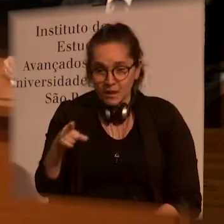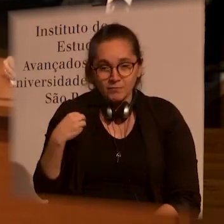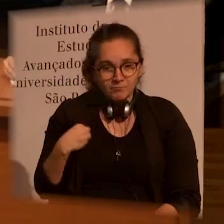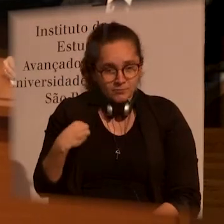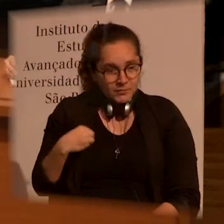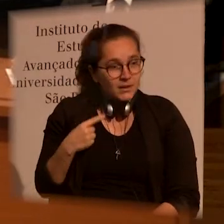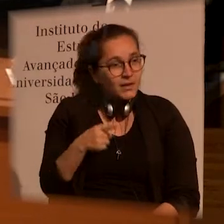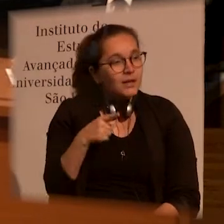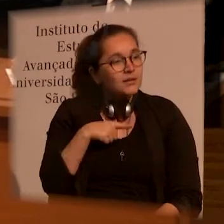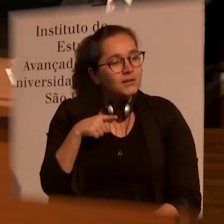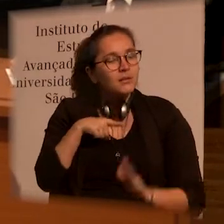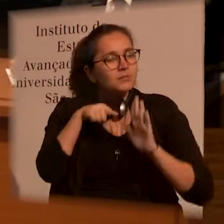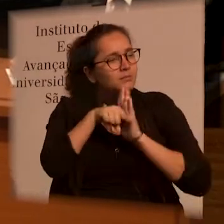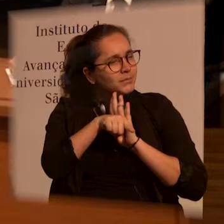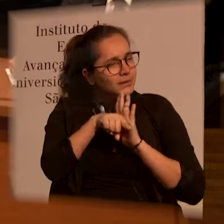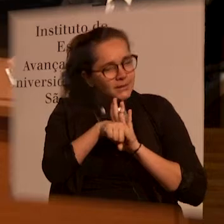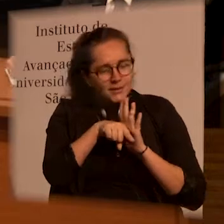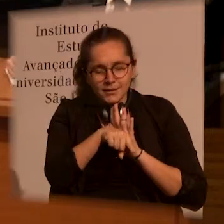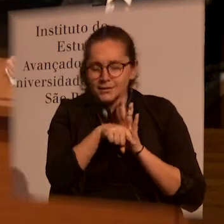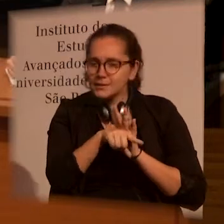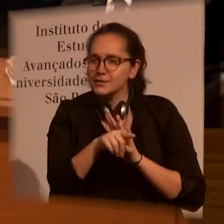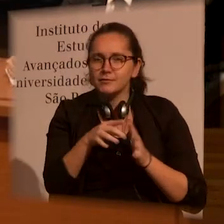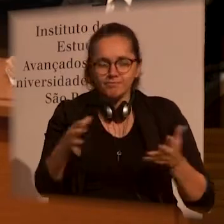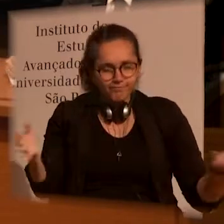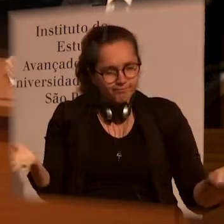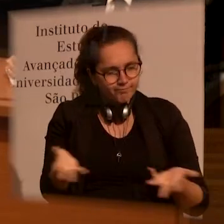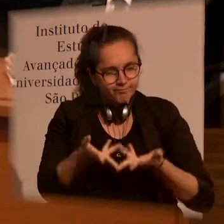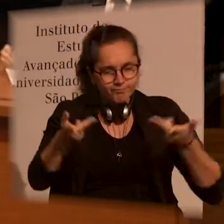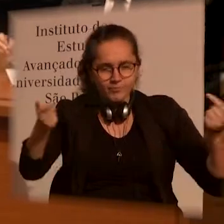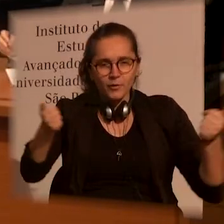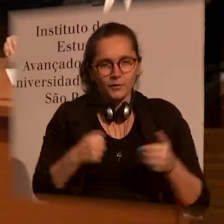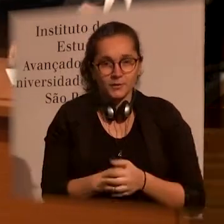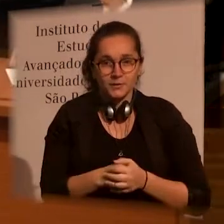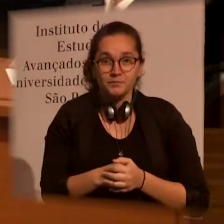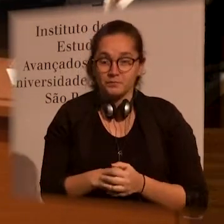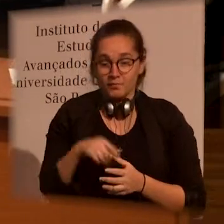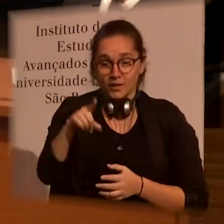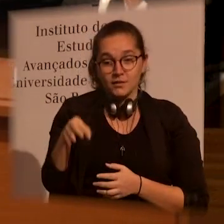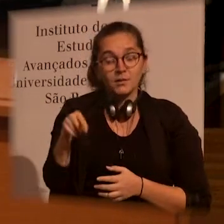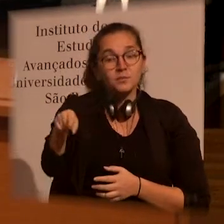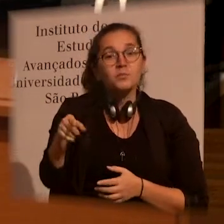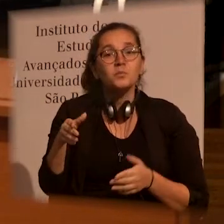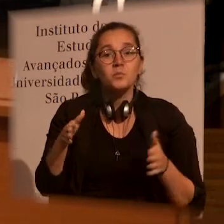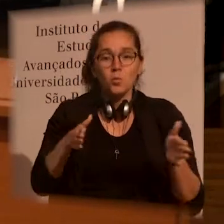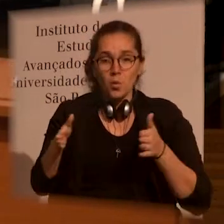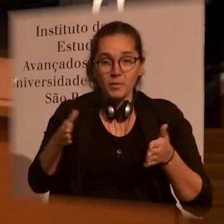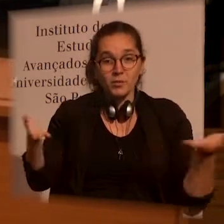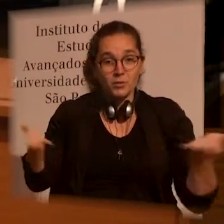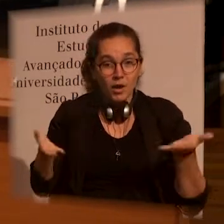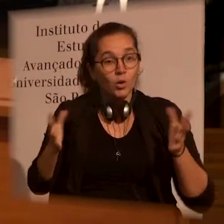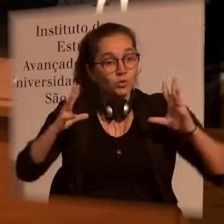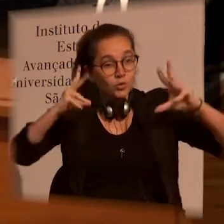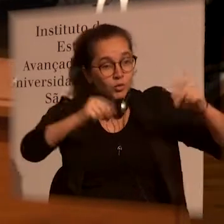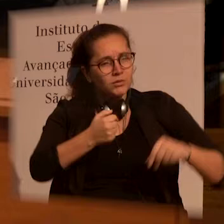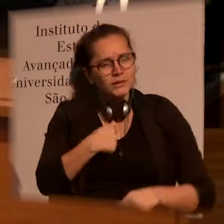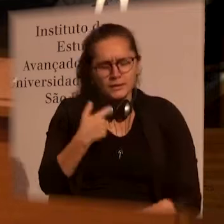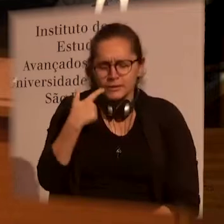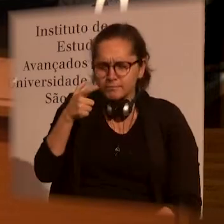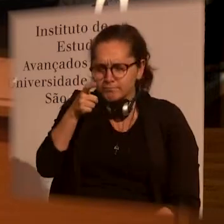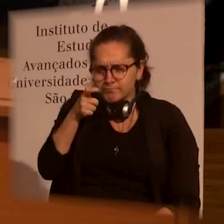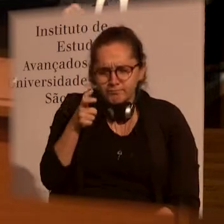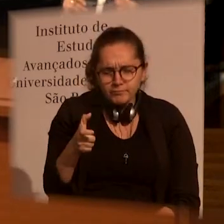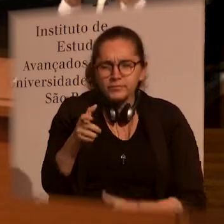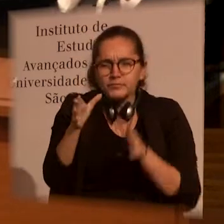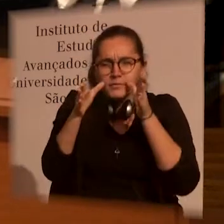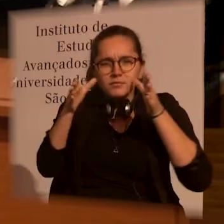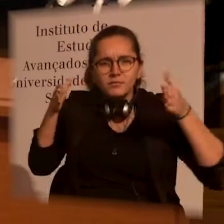survivors of the Zika virus with a line in a field of research, very, very good, very nice.